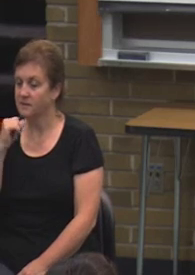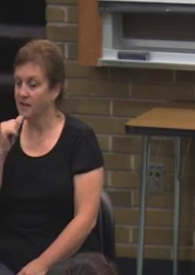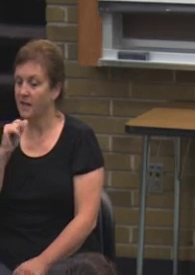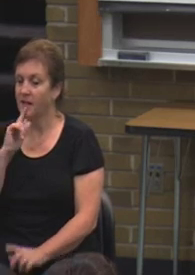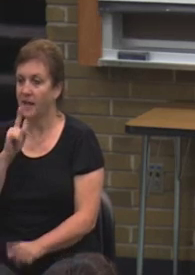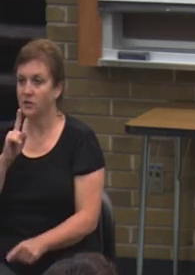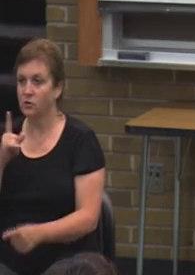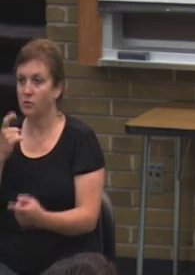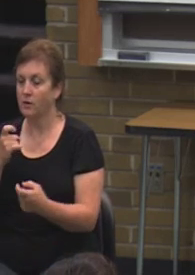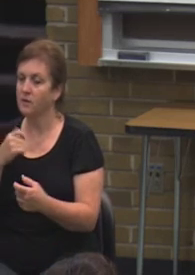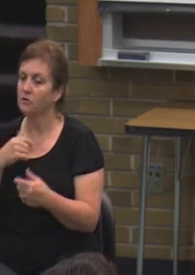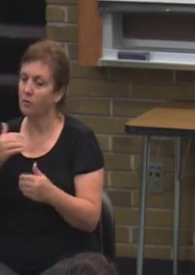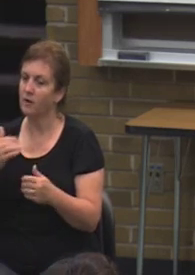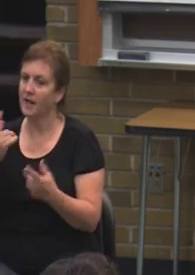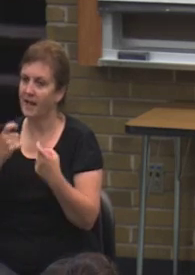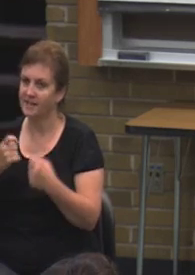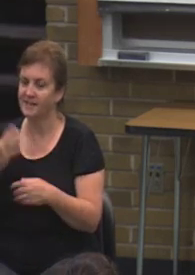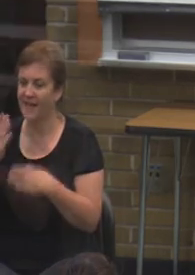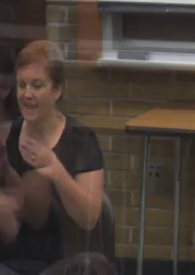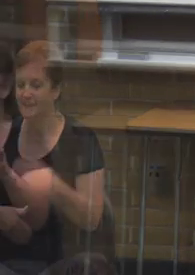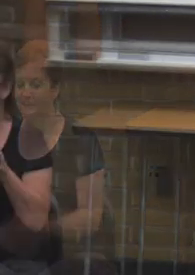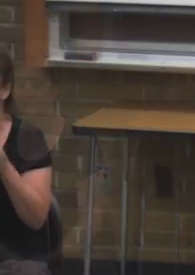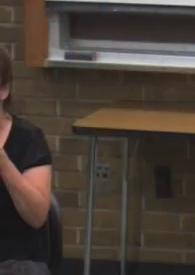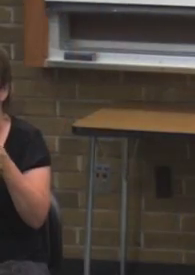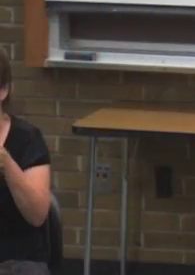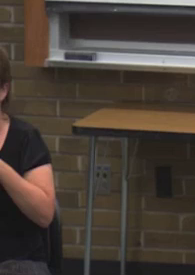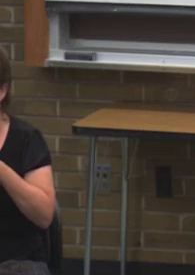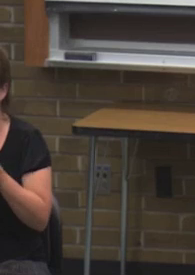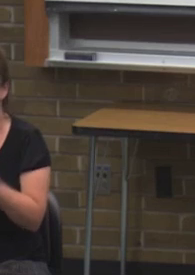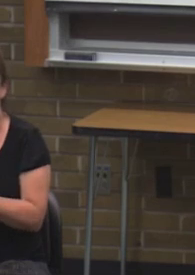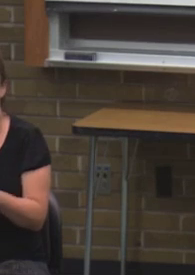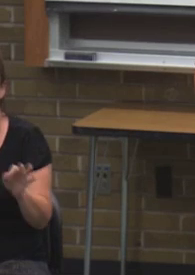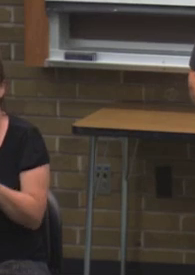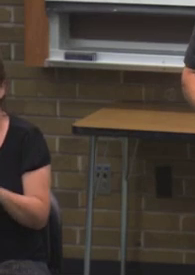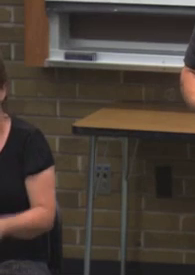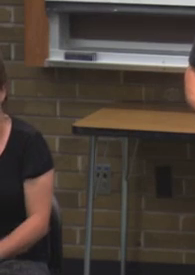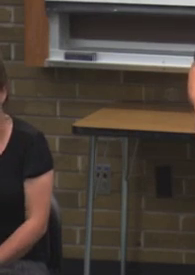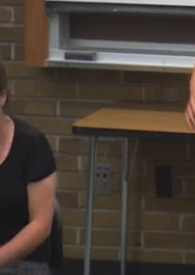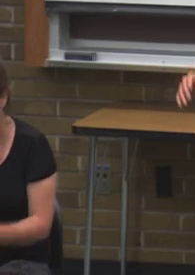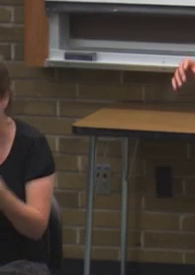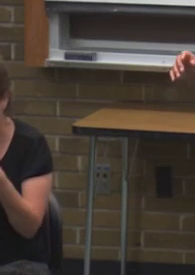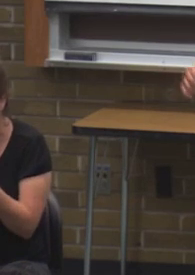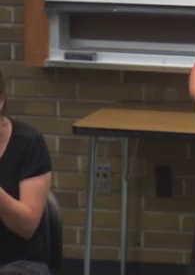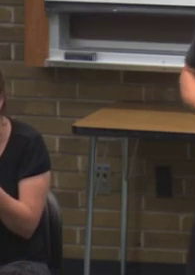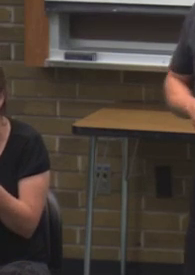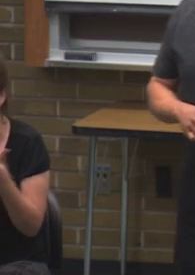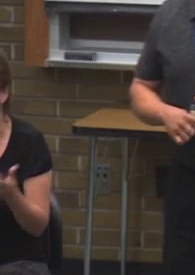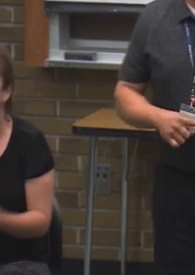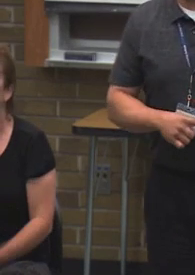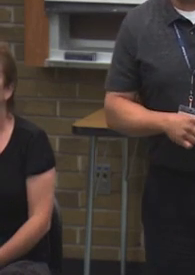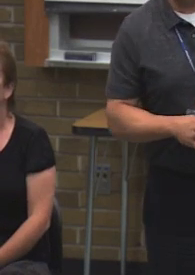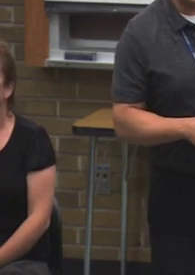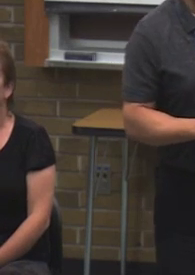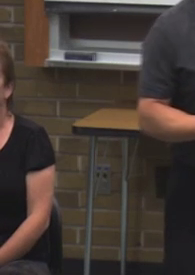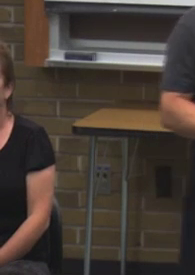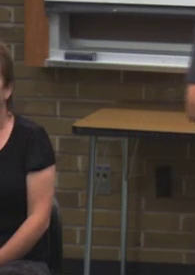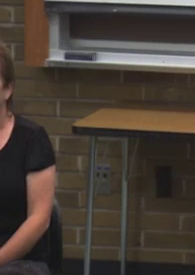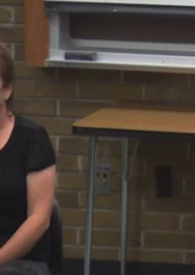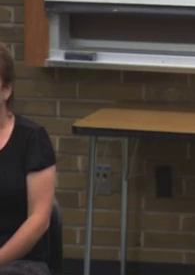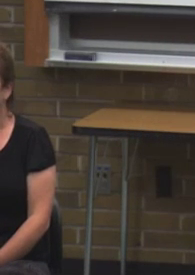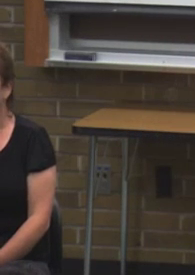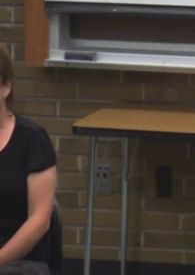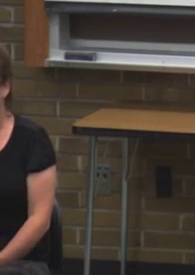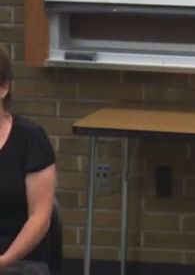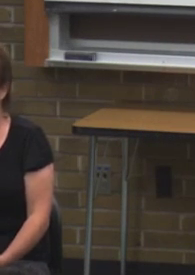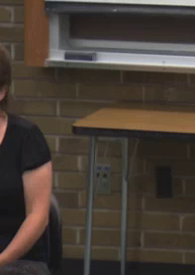ask questions at the end of the presentation. One thing for you all to remember as students is that even though you may or may not have what we